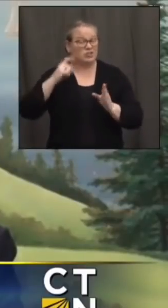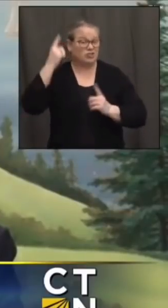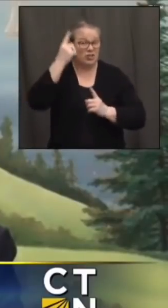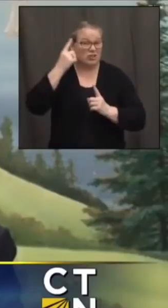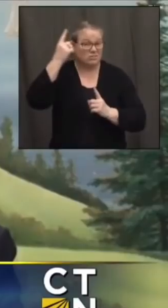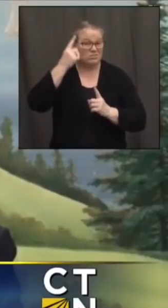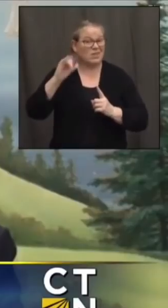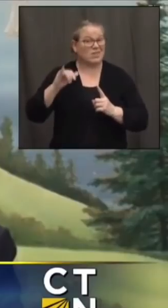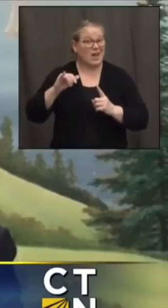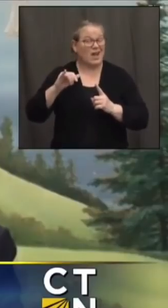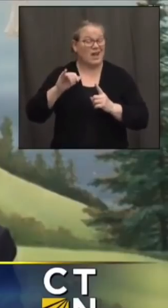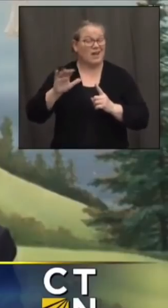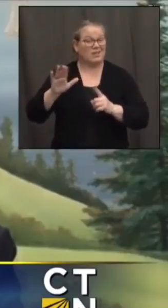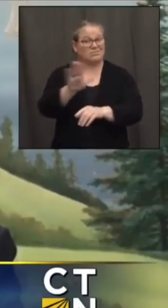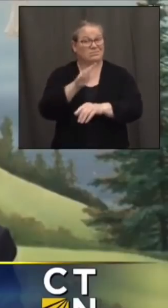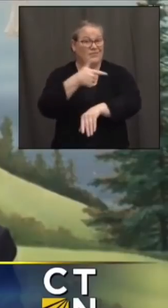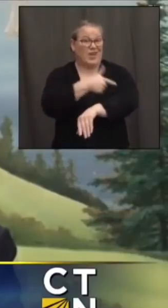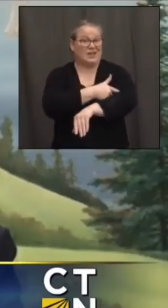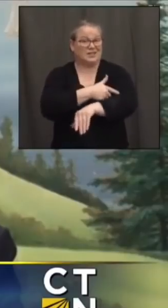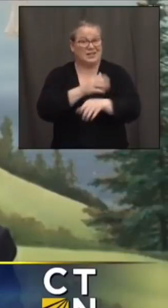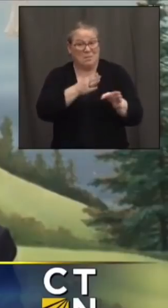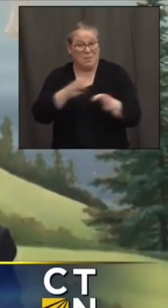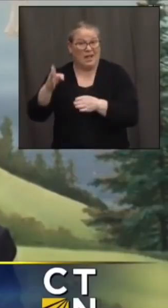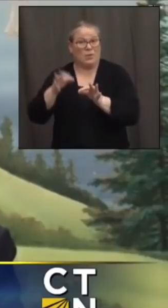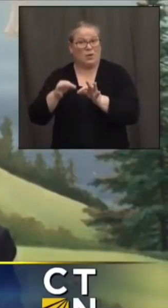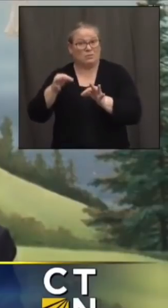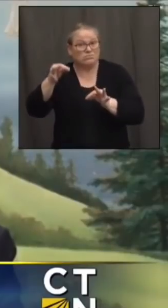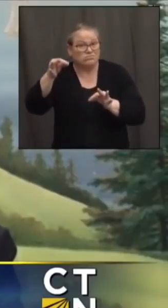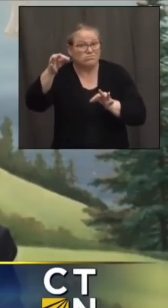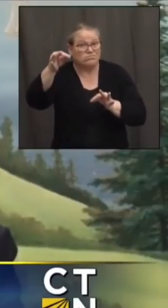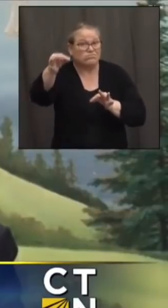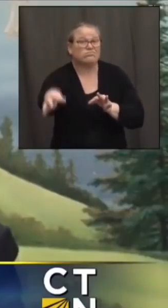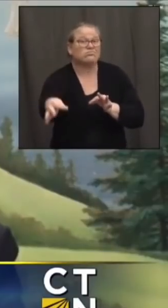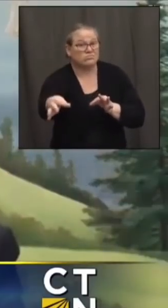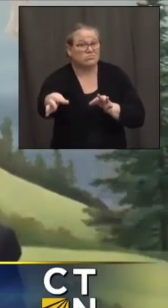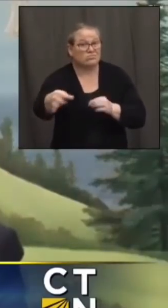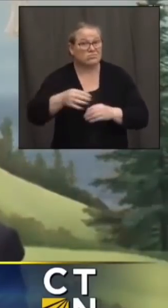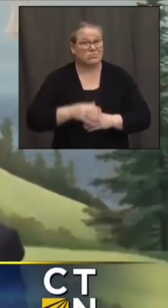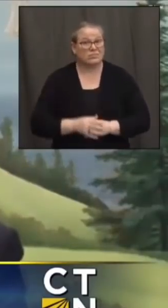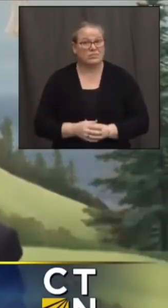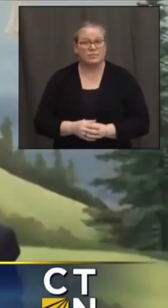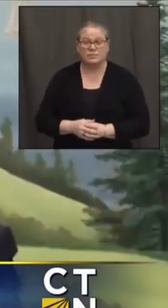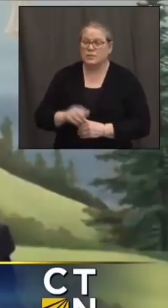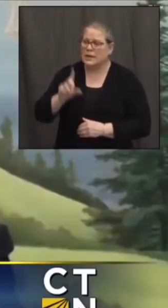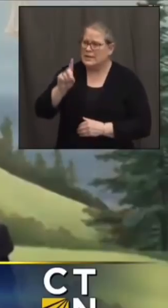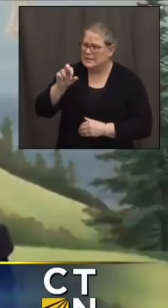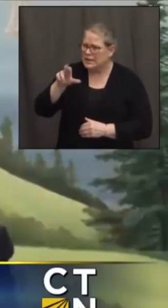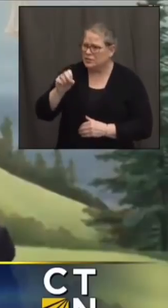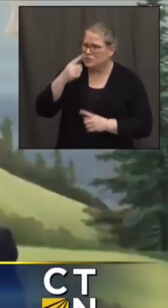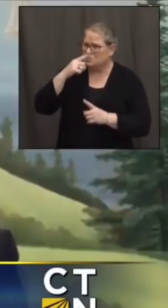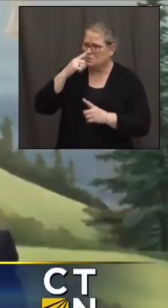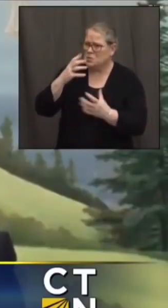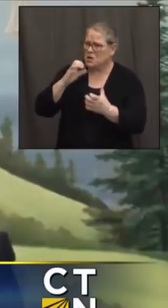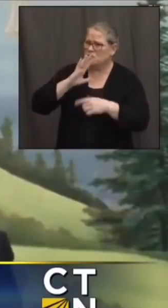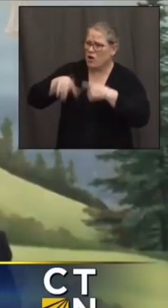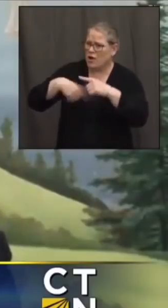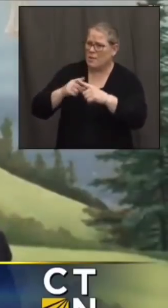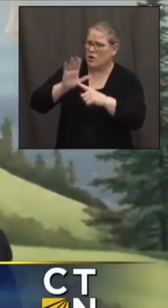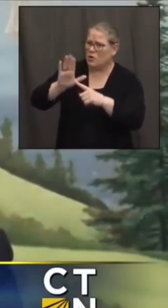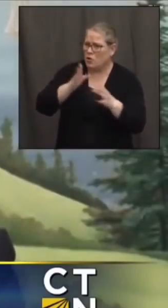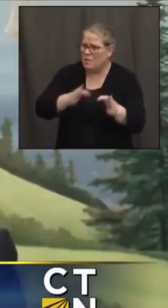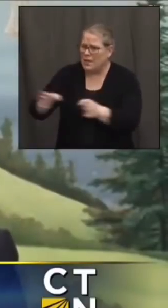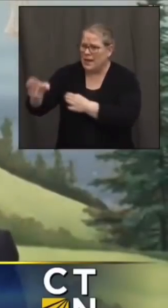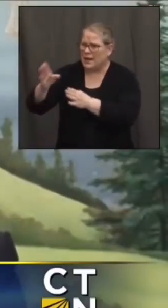further back as well than what may have originally be expected yeah deirdre do you want to talk a little bit about your allocation strategy